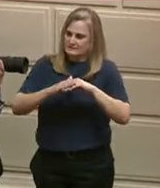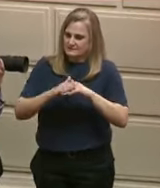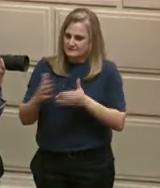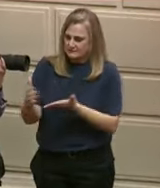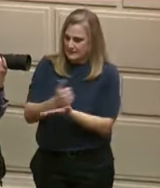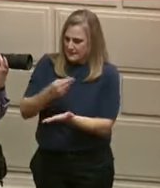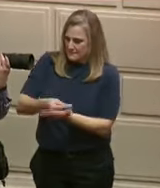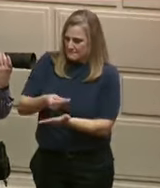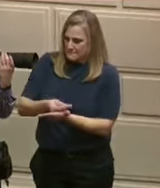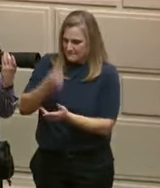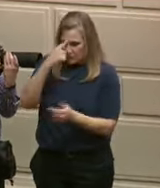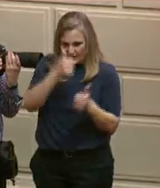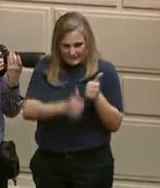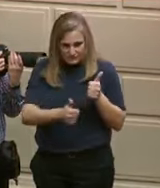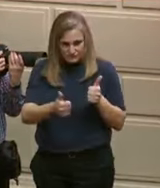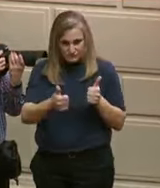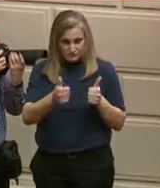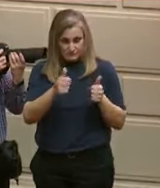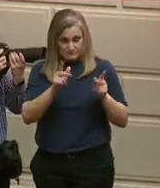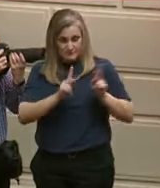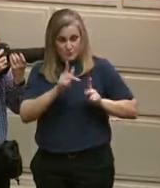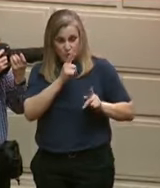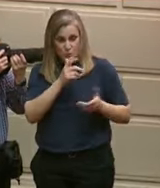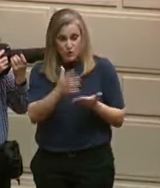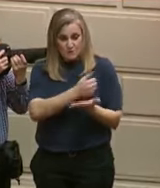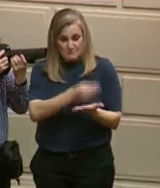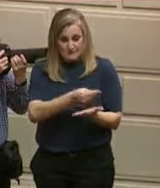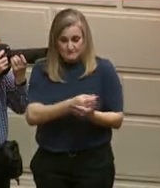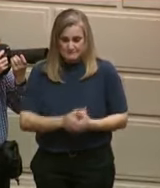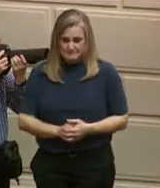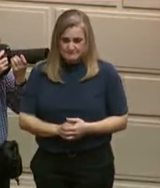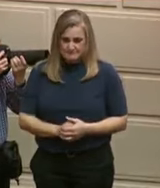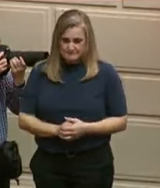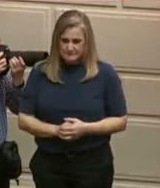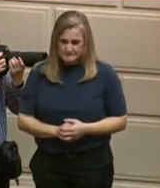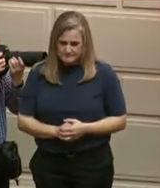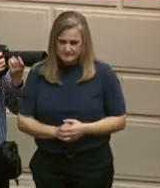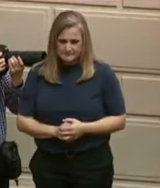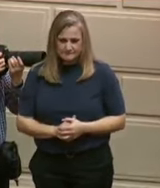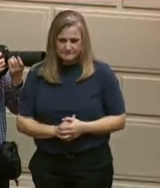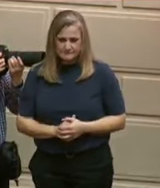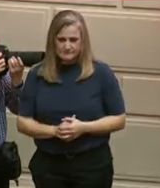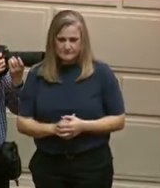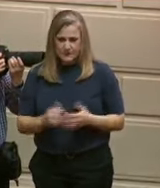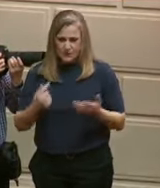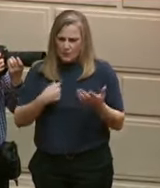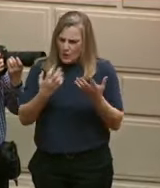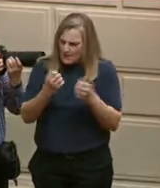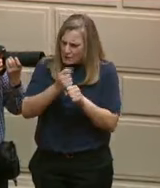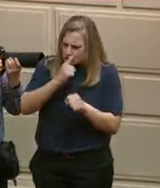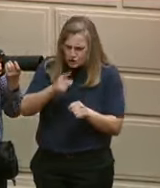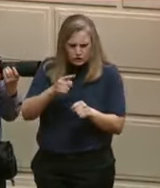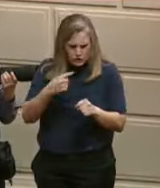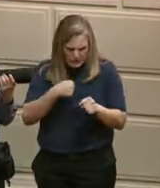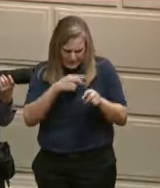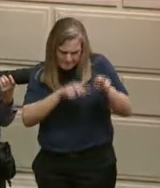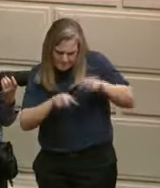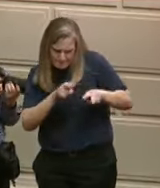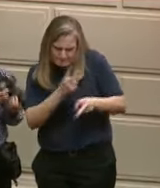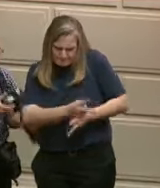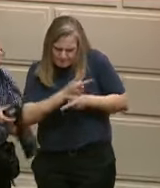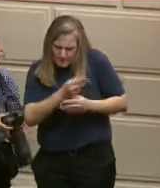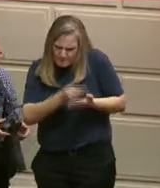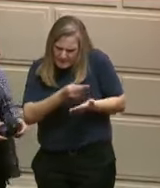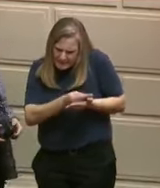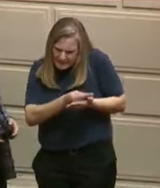continue the fiscal discipline we have shown over the past two years, using one-time funds for one